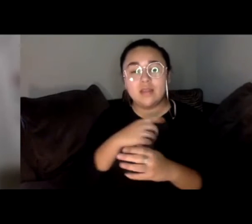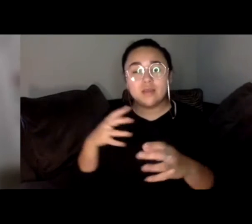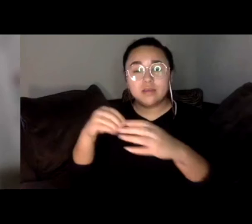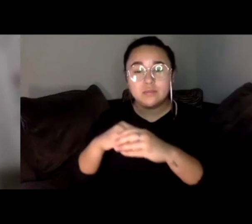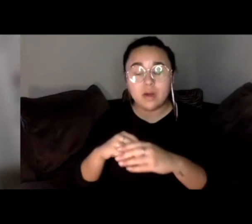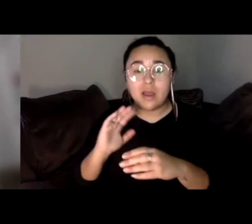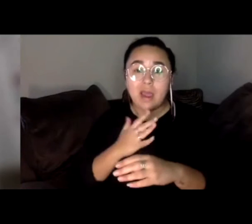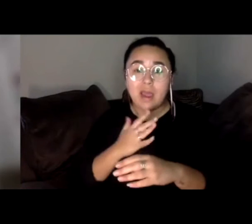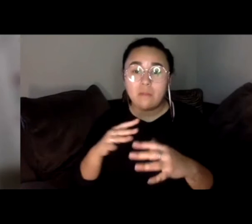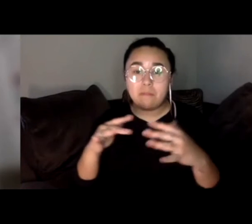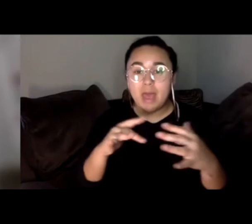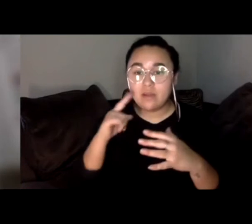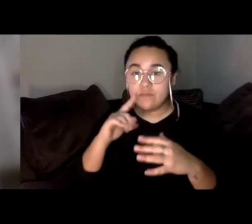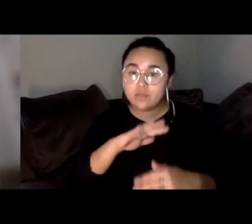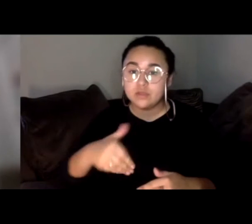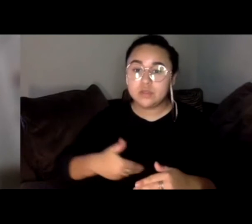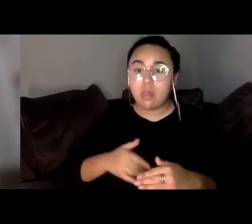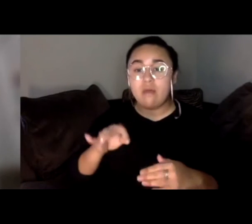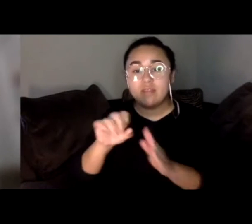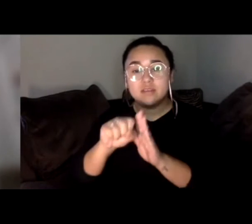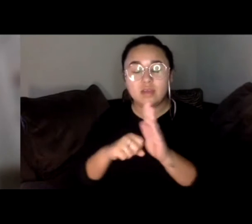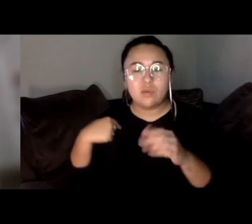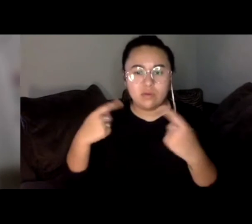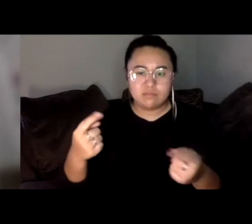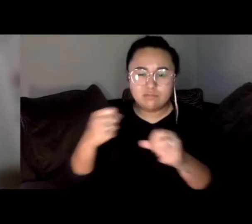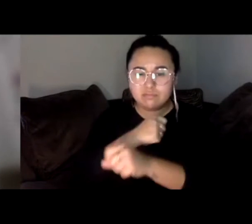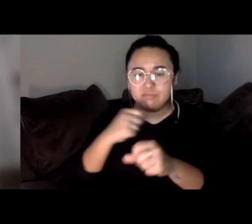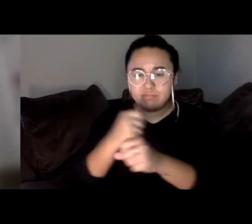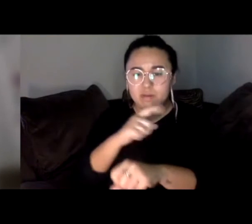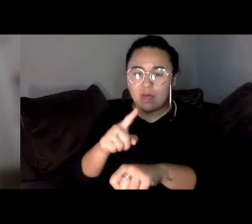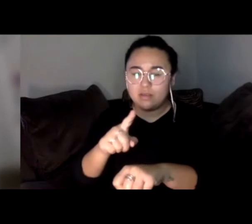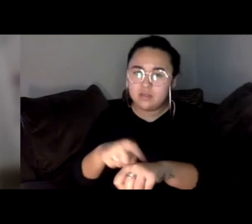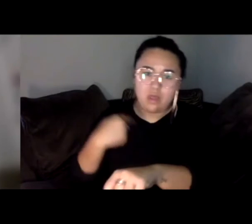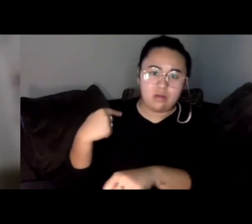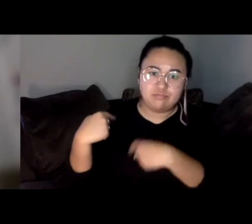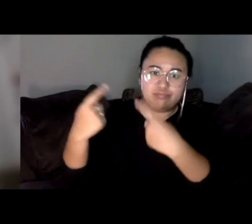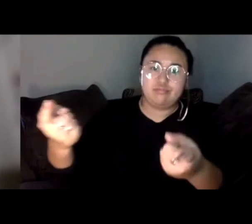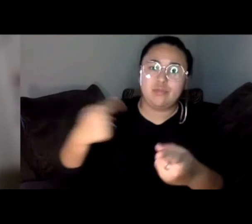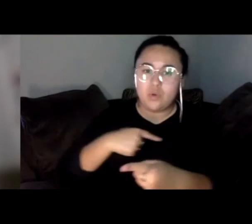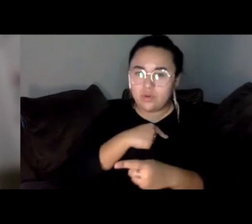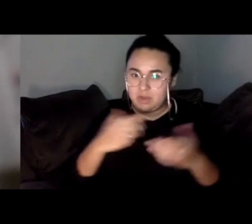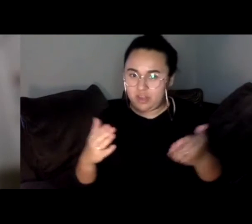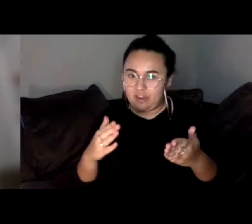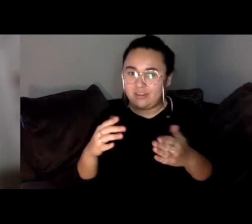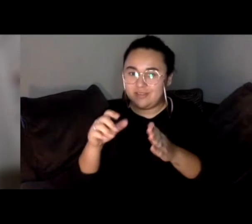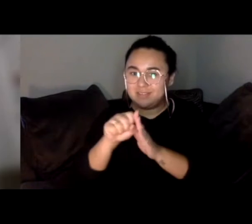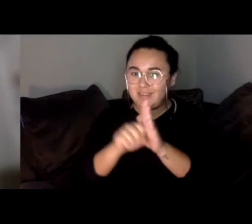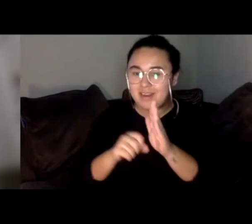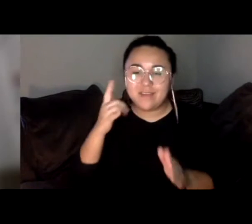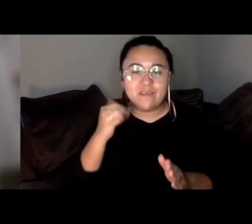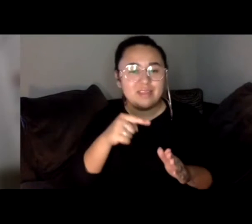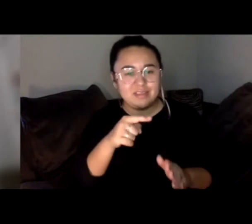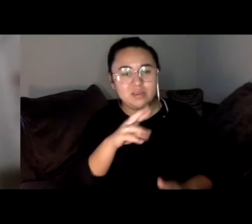the state, and the one that we've been fighting for as long as we've been a state. This recall is a choice about who we want to be